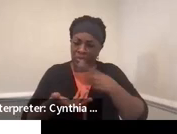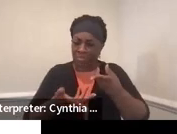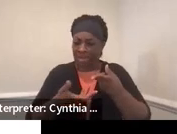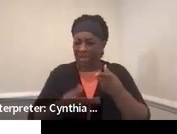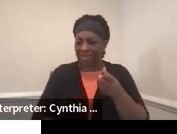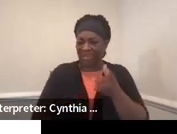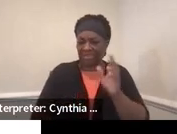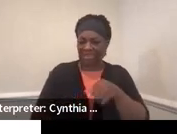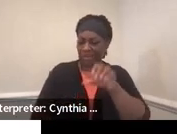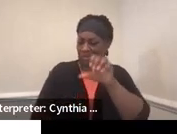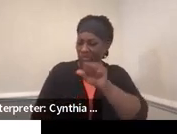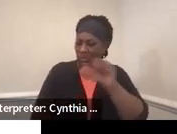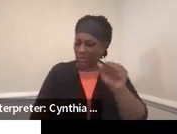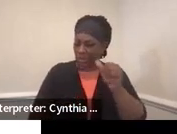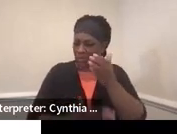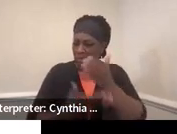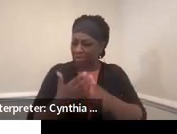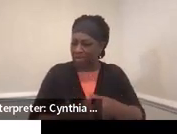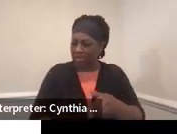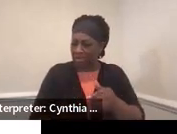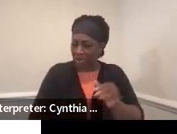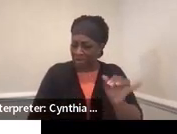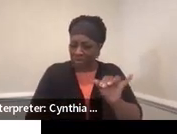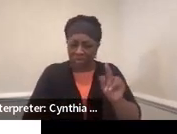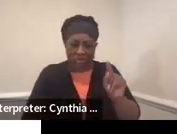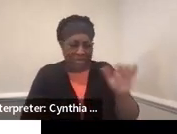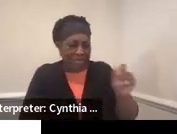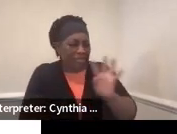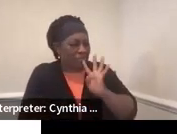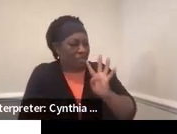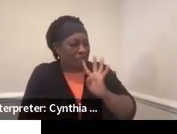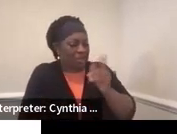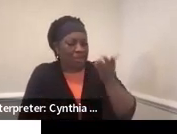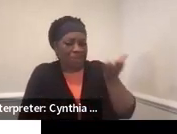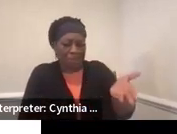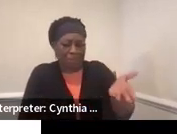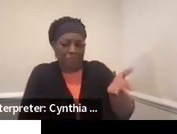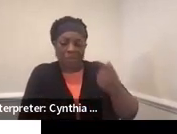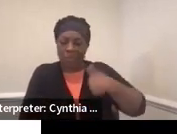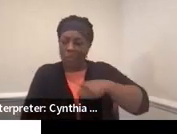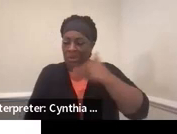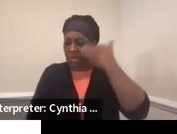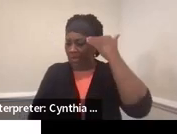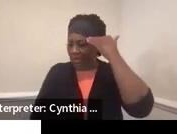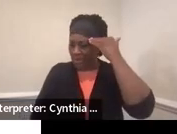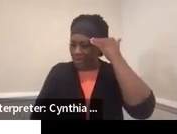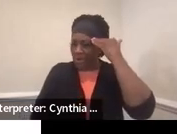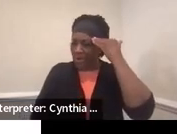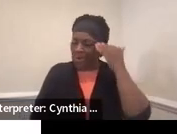piece as well? Absolutely. So we know that there are many parents that are hesitant